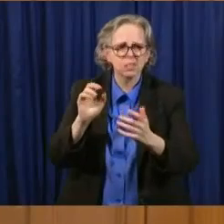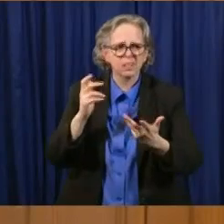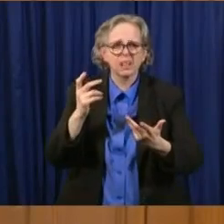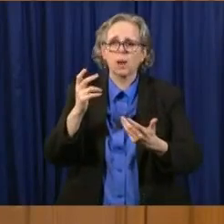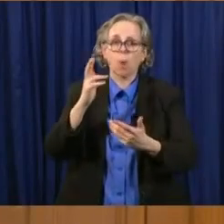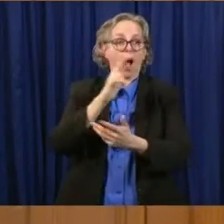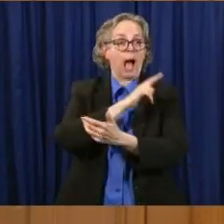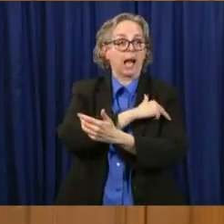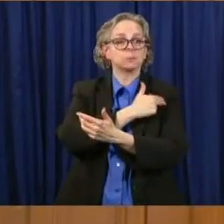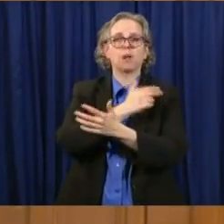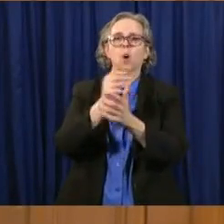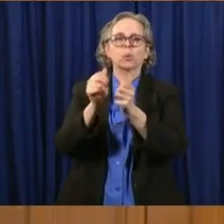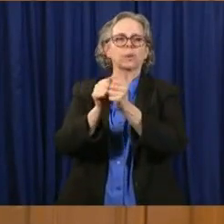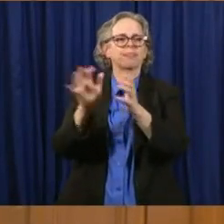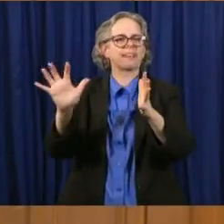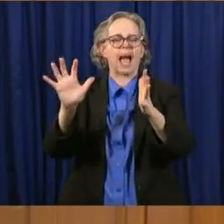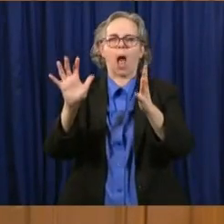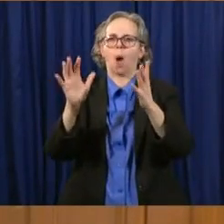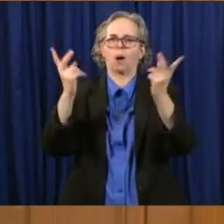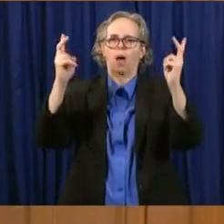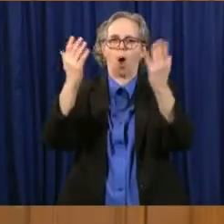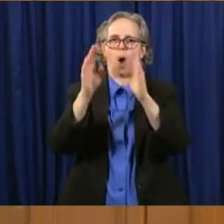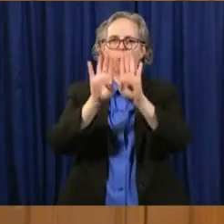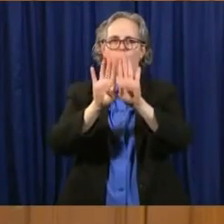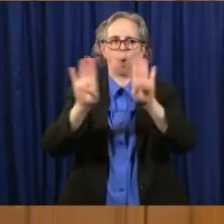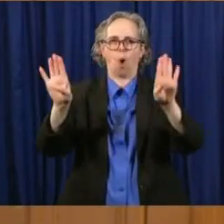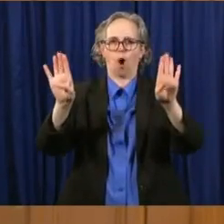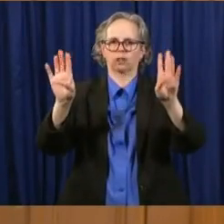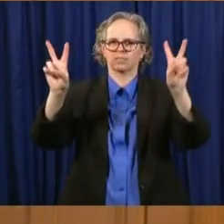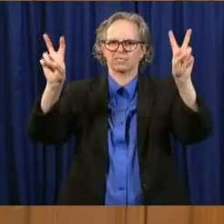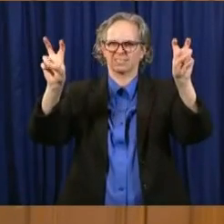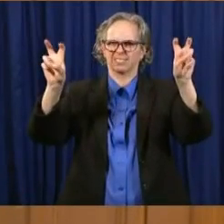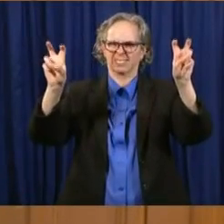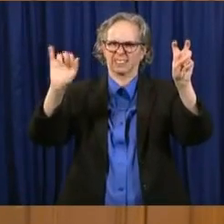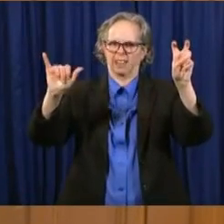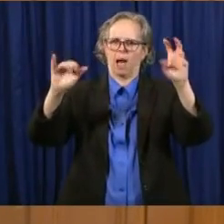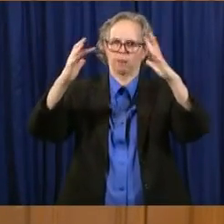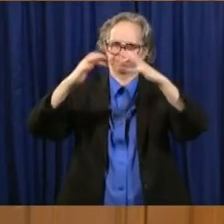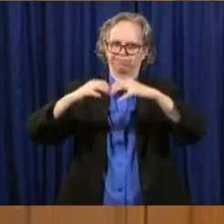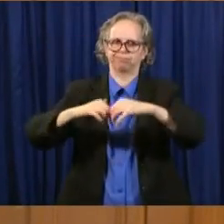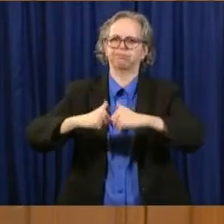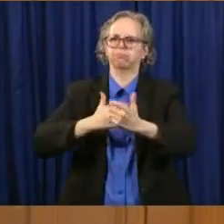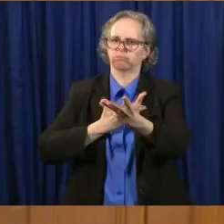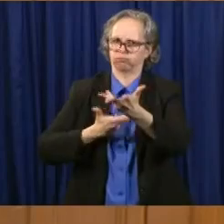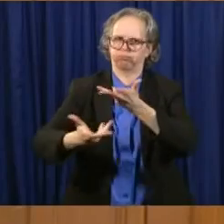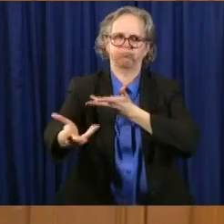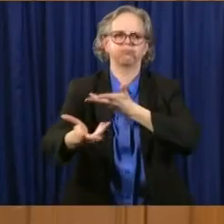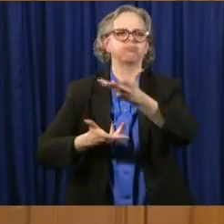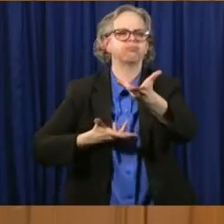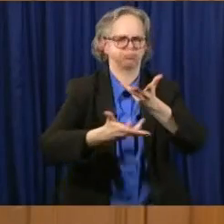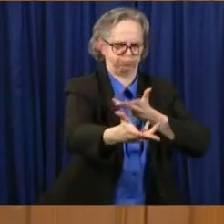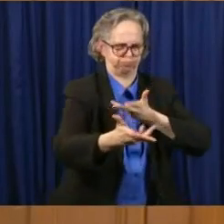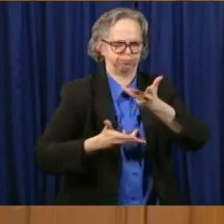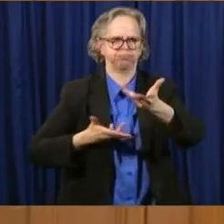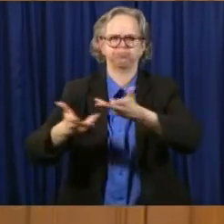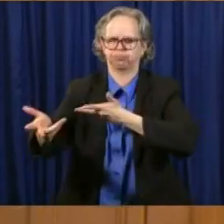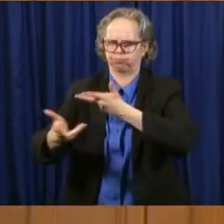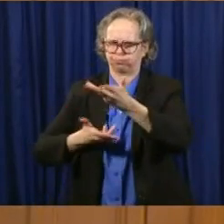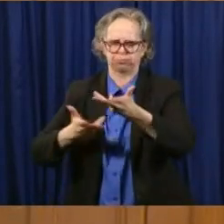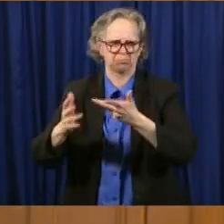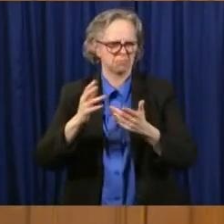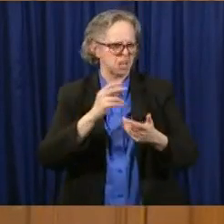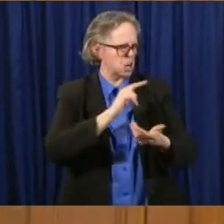They are working closely with our nursing homes, with our prisons, with our community, with our federally qualified health centers.